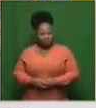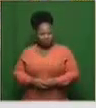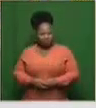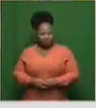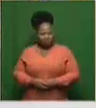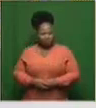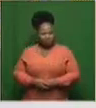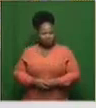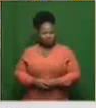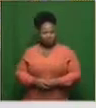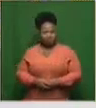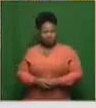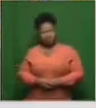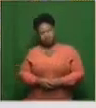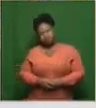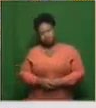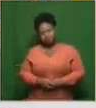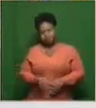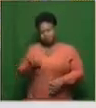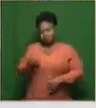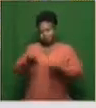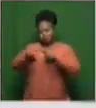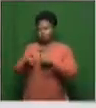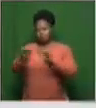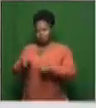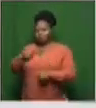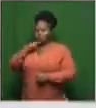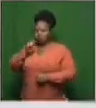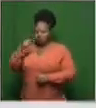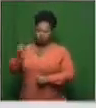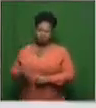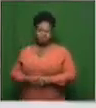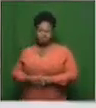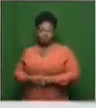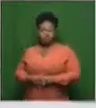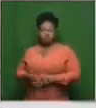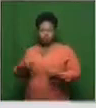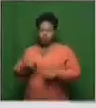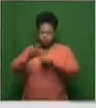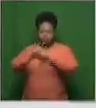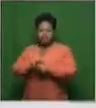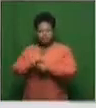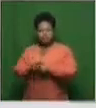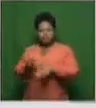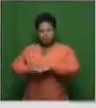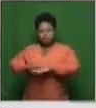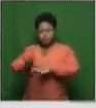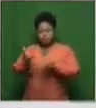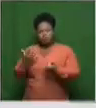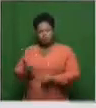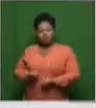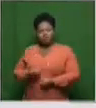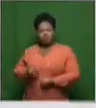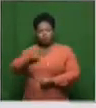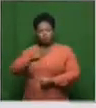Well, I think it's a good point that you're raising, and you're absolutely correct. We've never been under such pressure to develop a vaccine. The